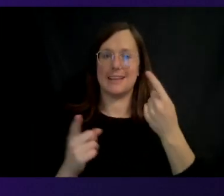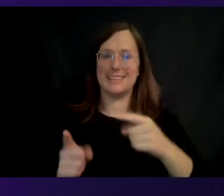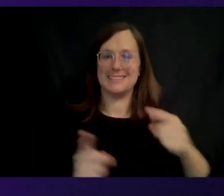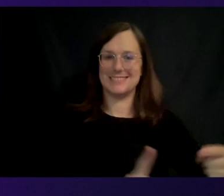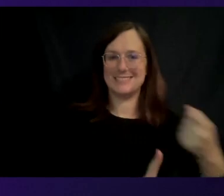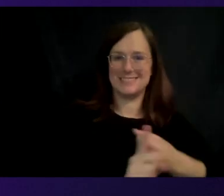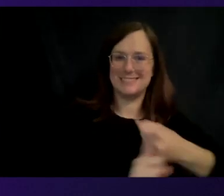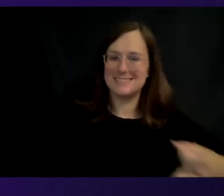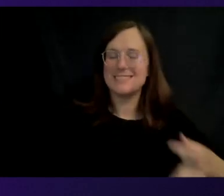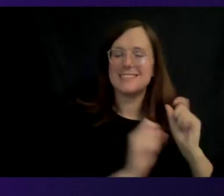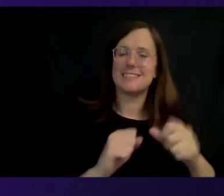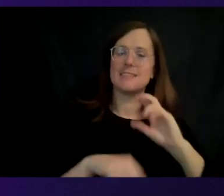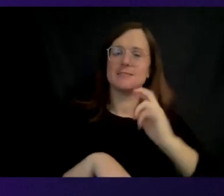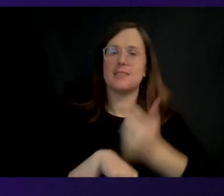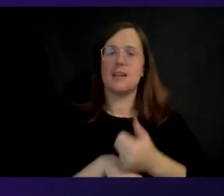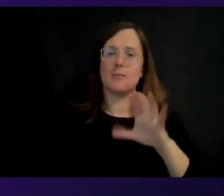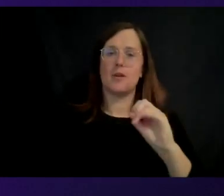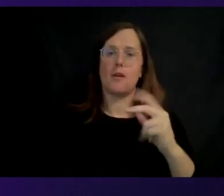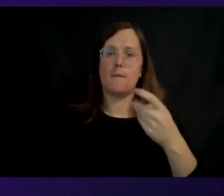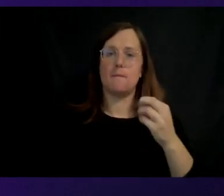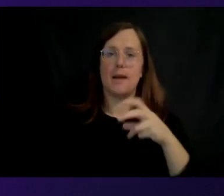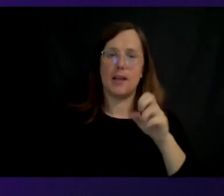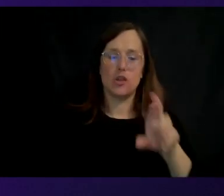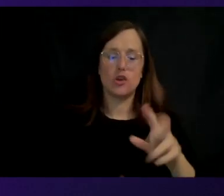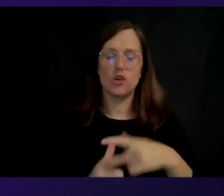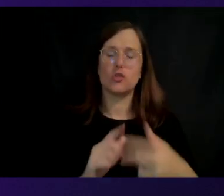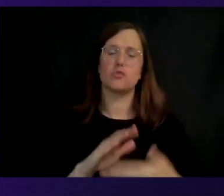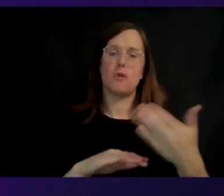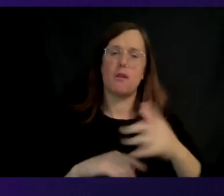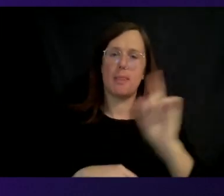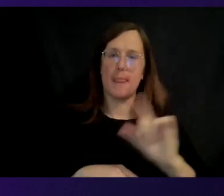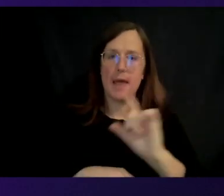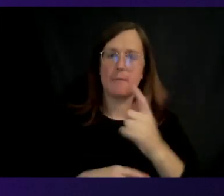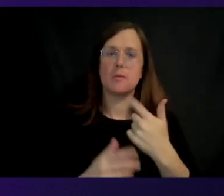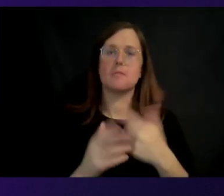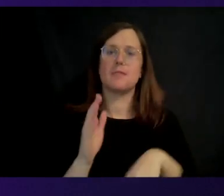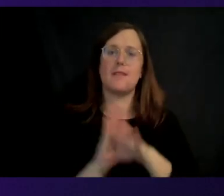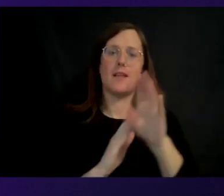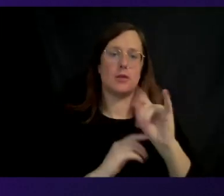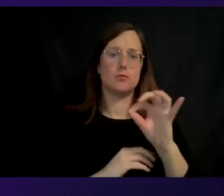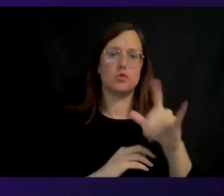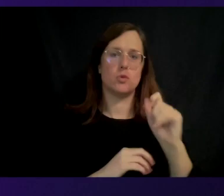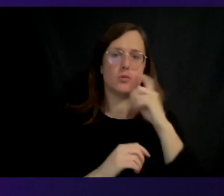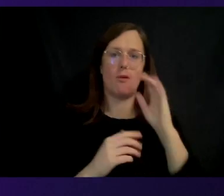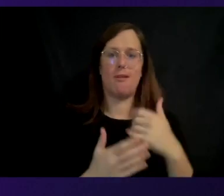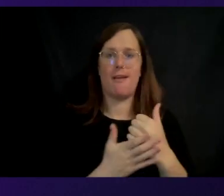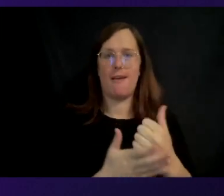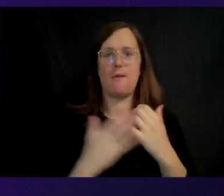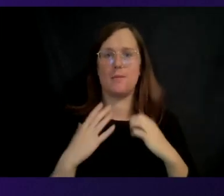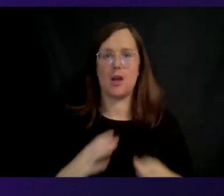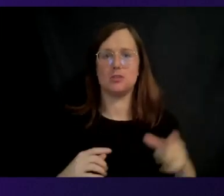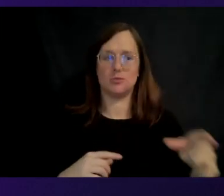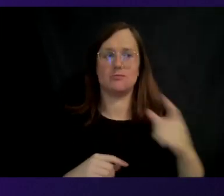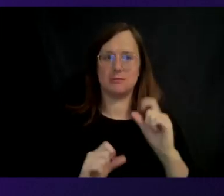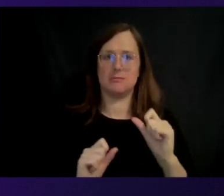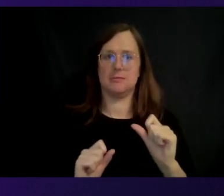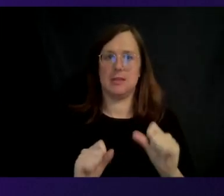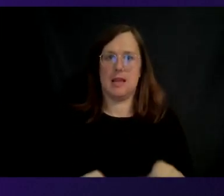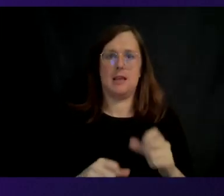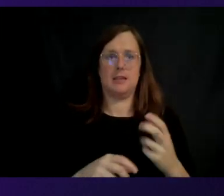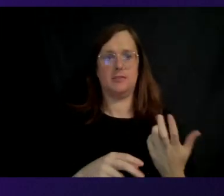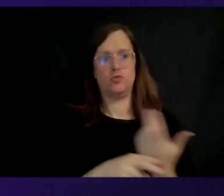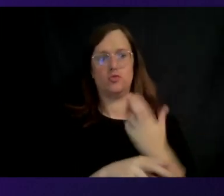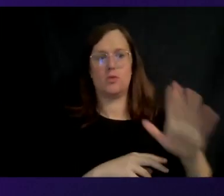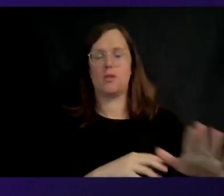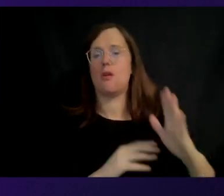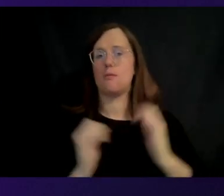compiler, runtime libraries, and developer tools that help our customers optimize for performance. The AWS